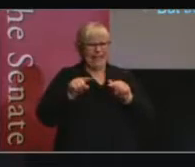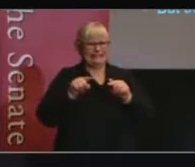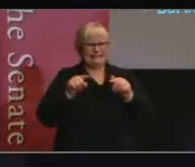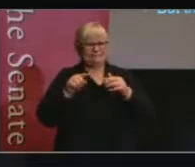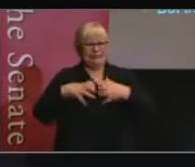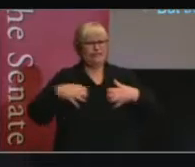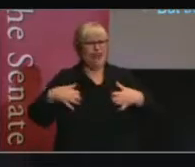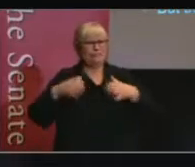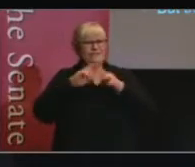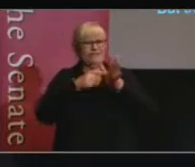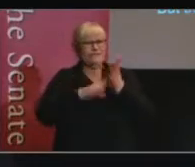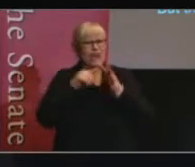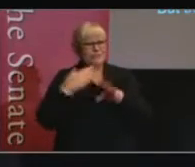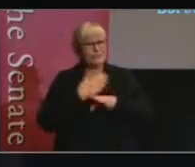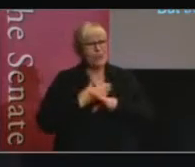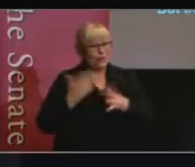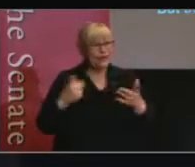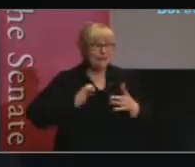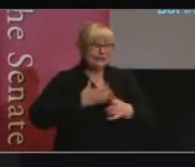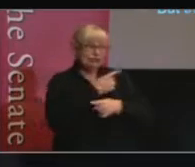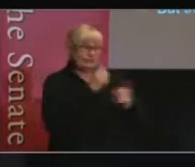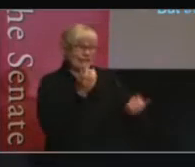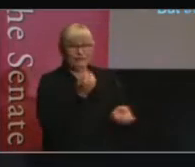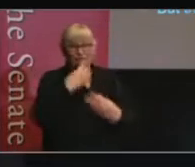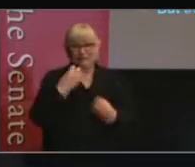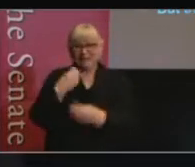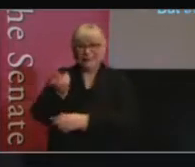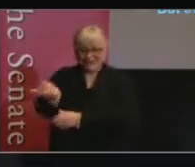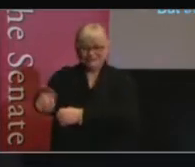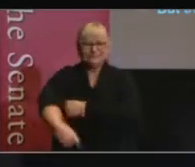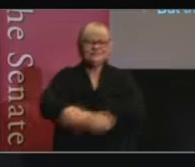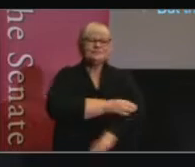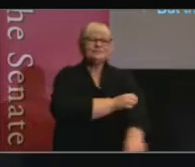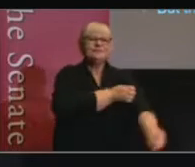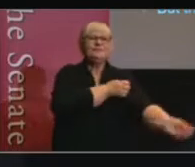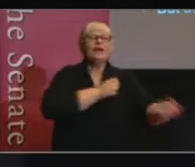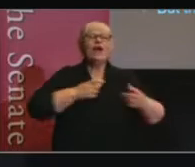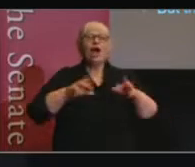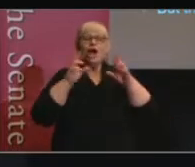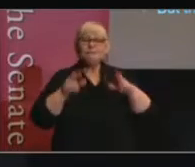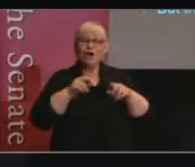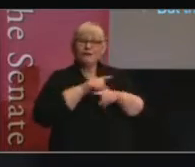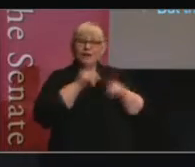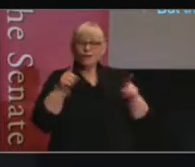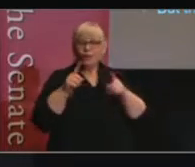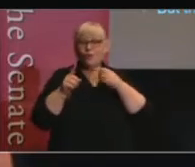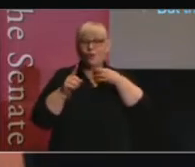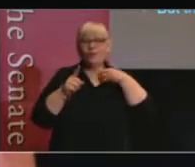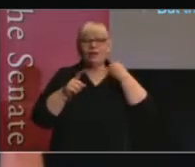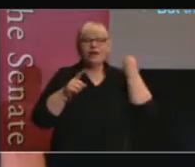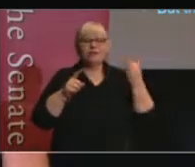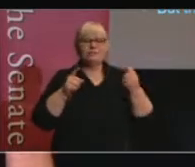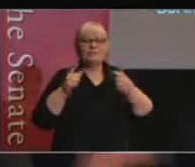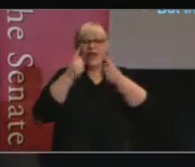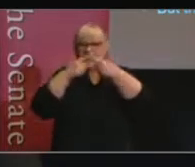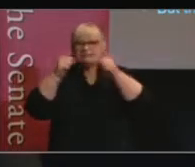in your feedback on, that I'm hoping will help academics to reflect on the value of parliamentary committees. I'm hoping